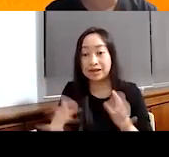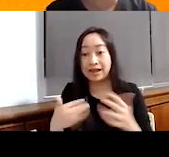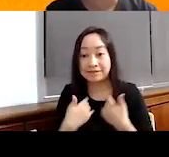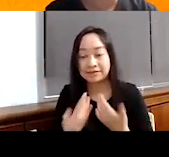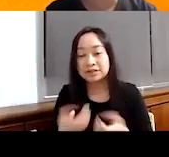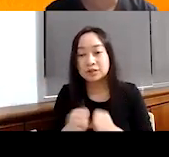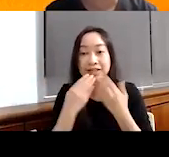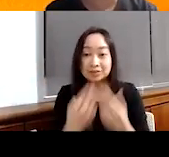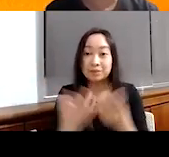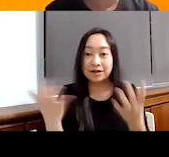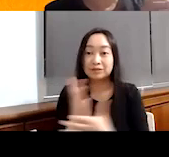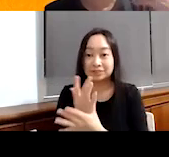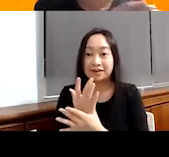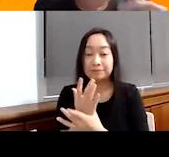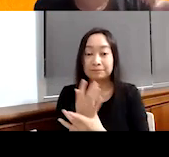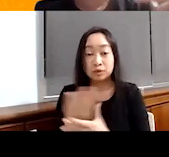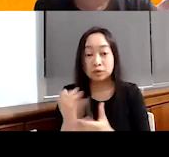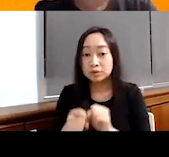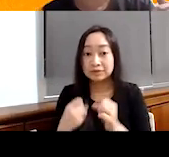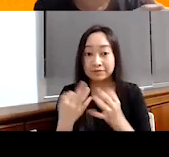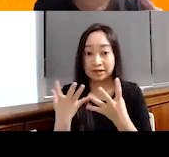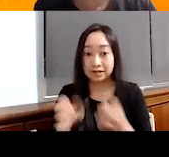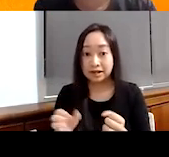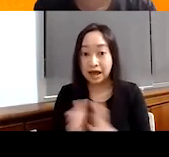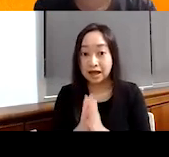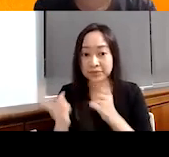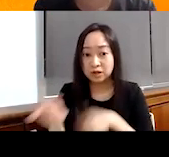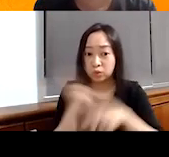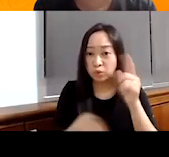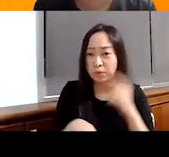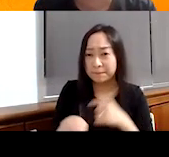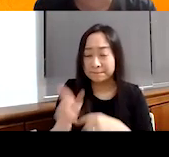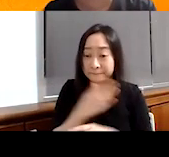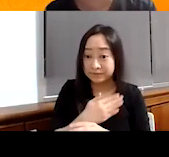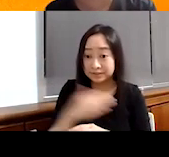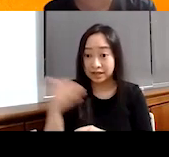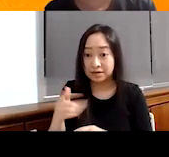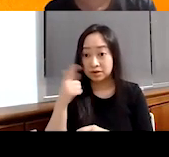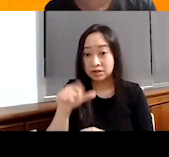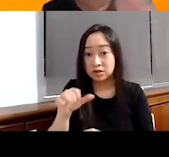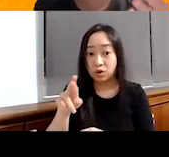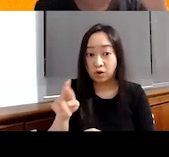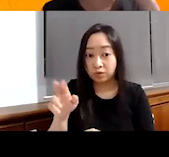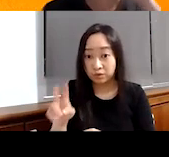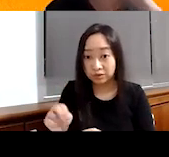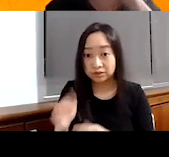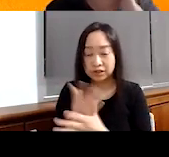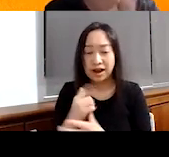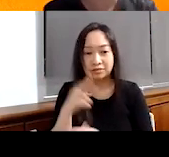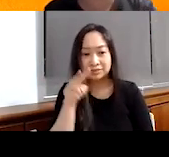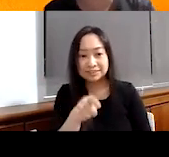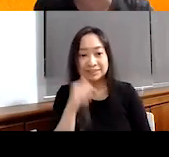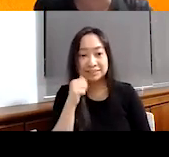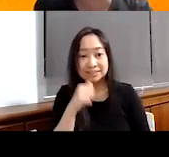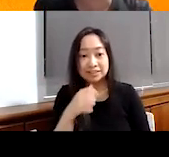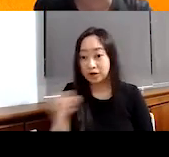thank you so much for sharing. Faith, I'm just going to ask if you can go back to the previous slide because, uh, when Lauren was sharing and I was just looking at this girl